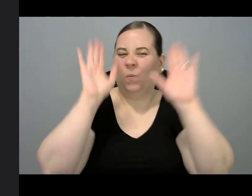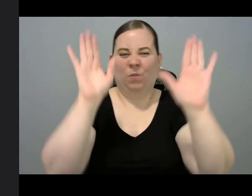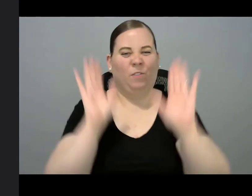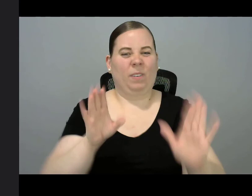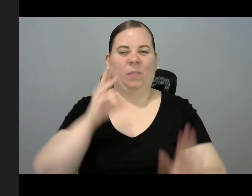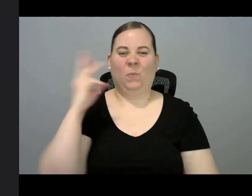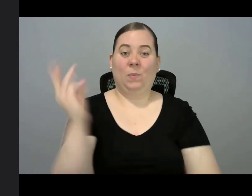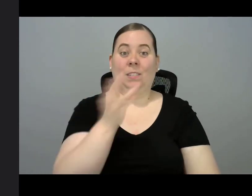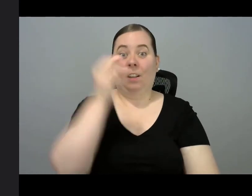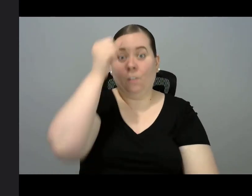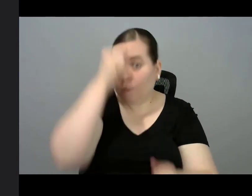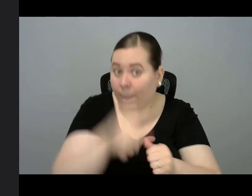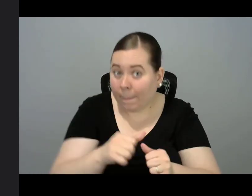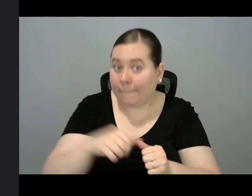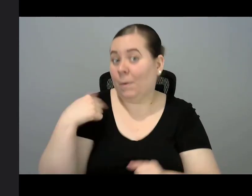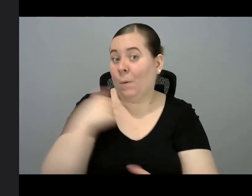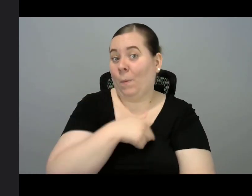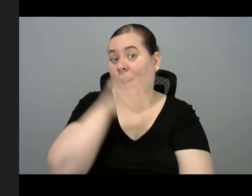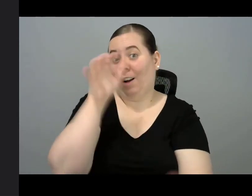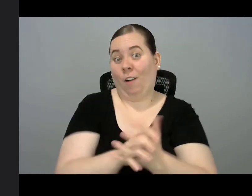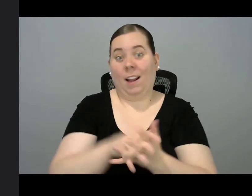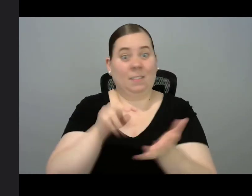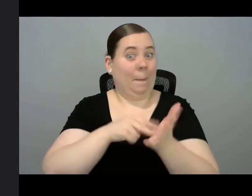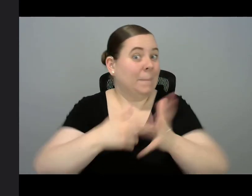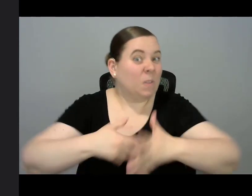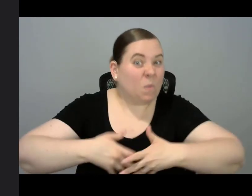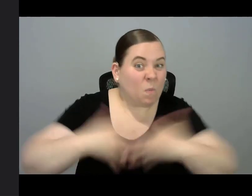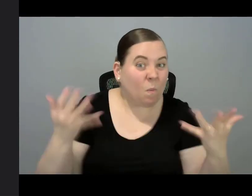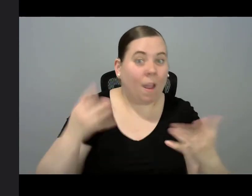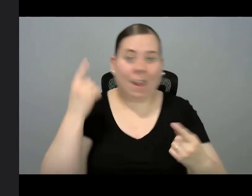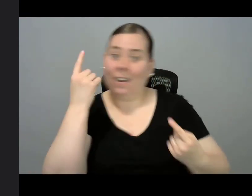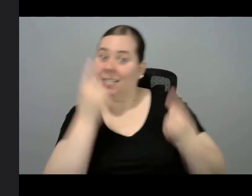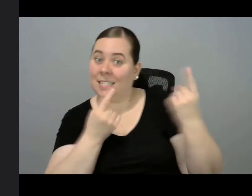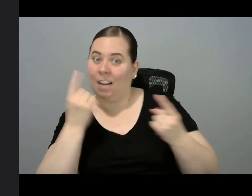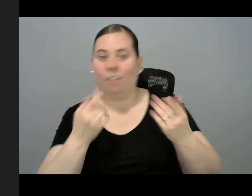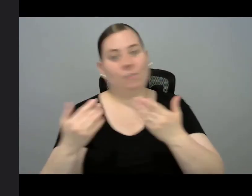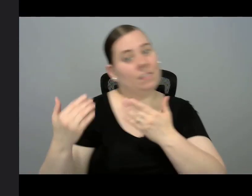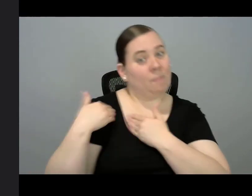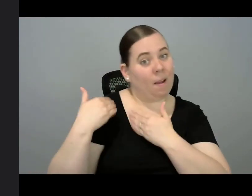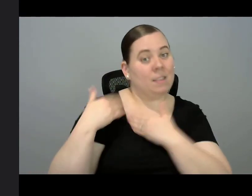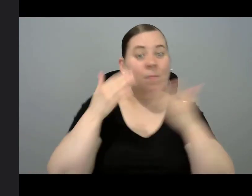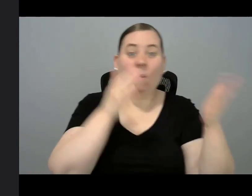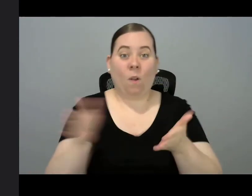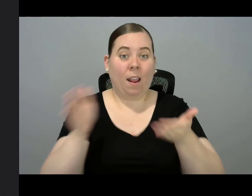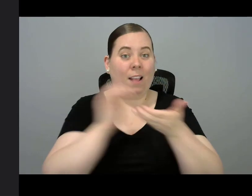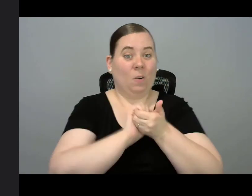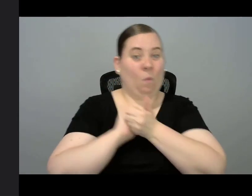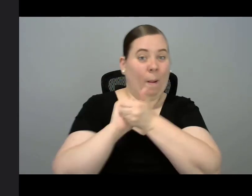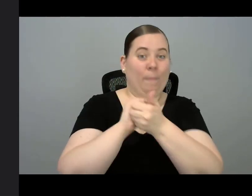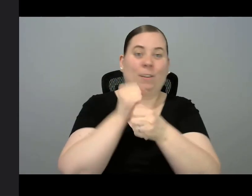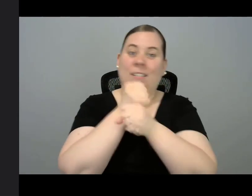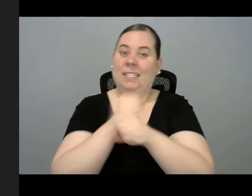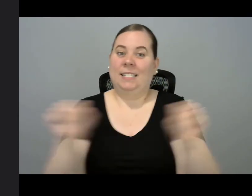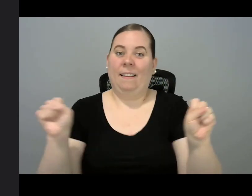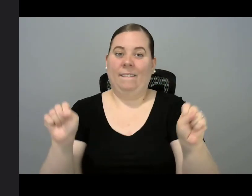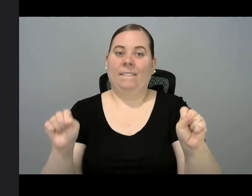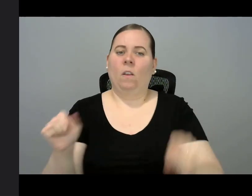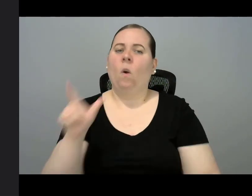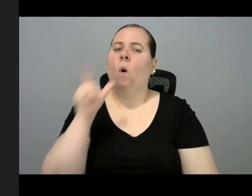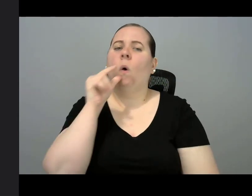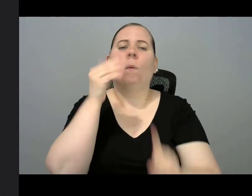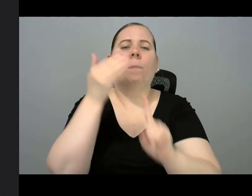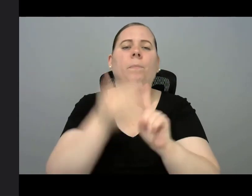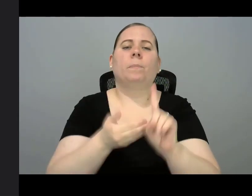and always remember, we are Crocs. Consider it responsible, organized, cooperative, and safe. Show your true